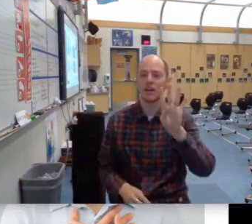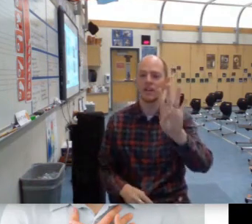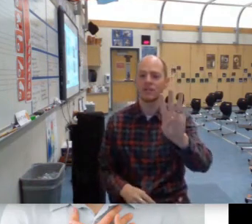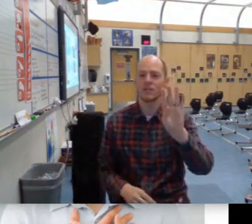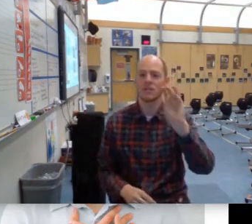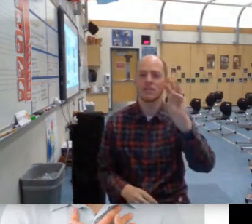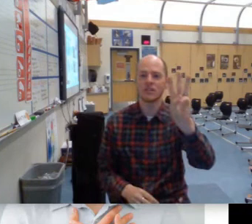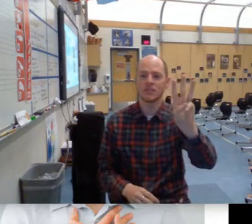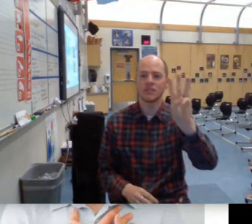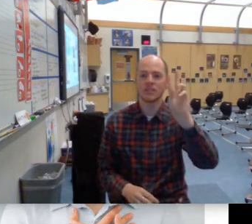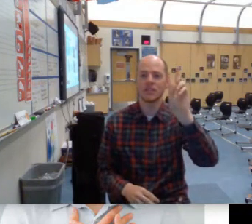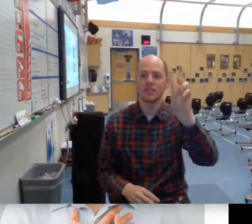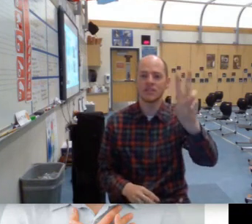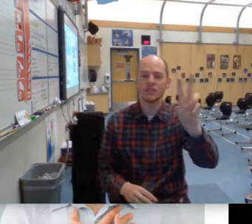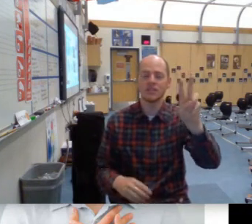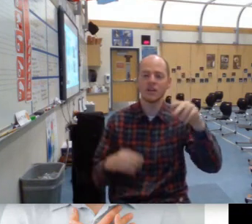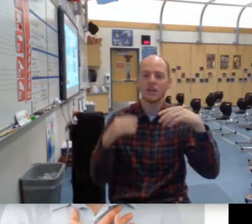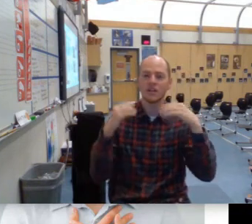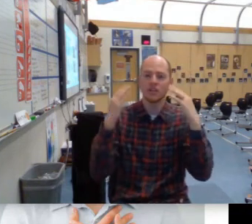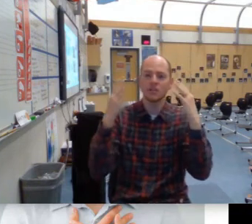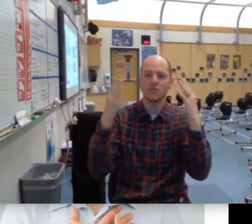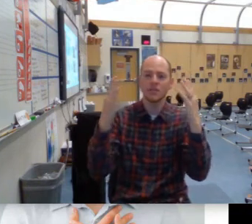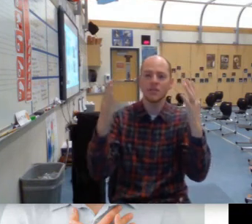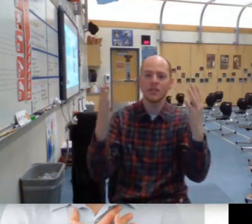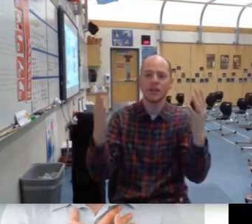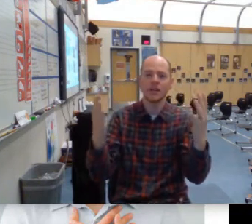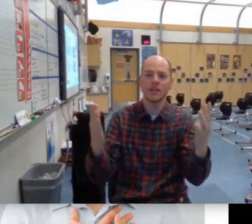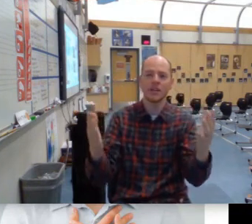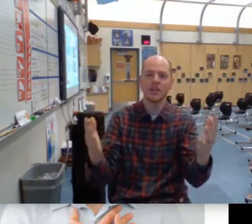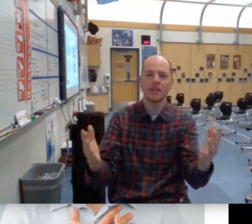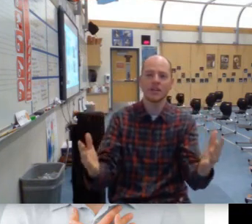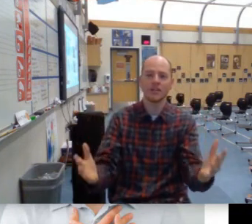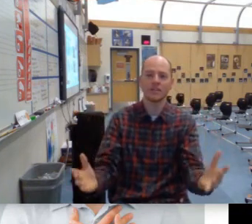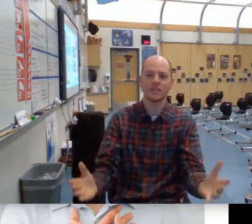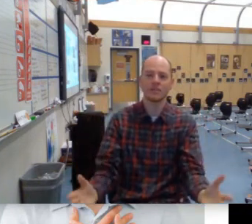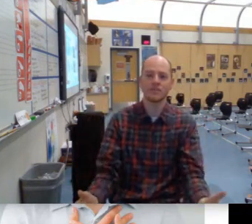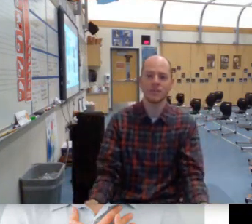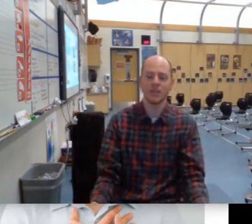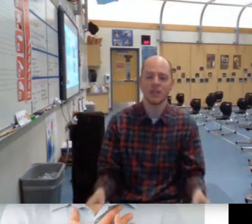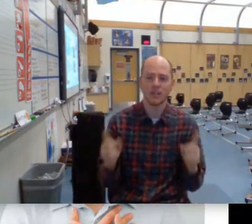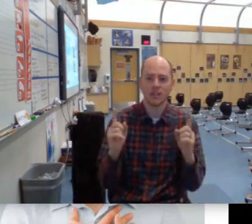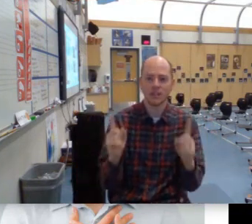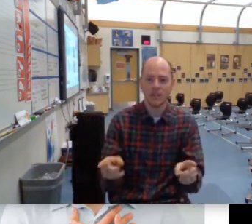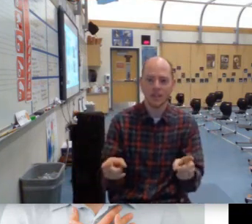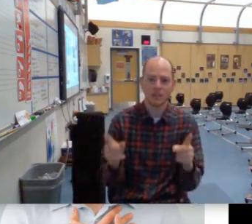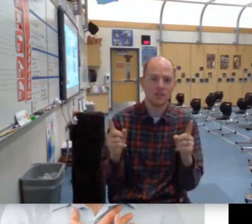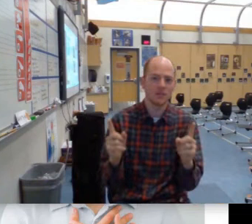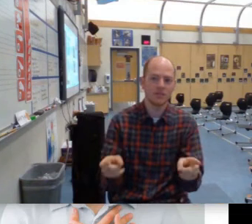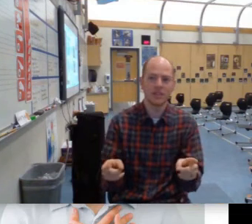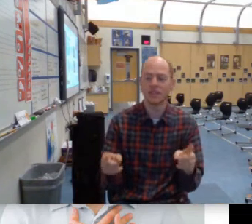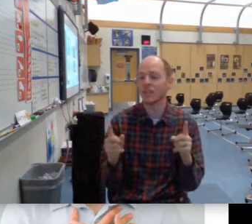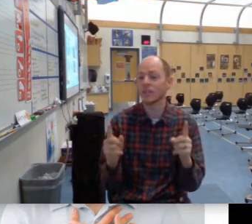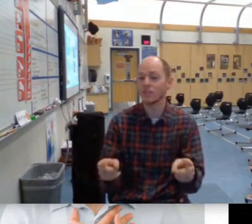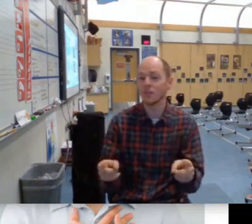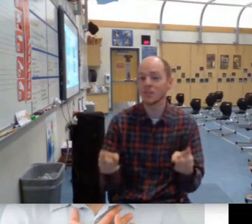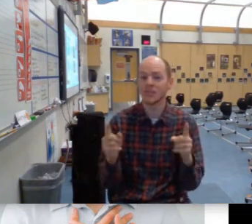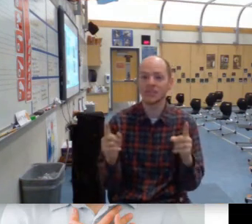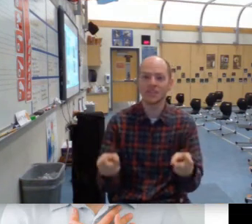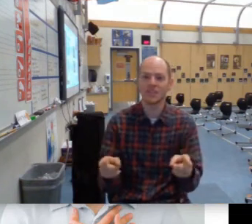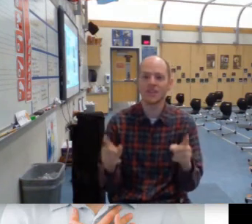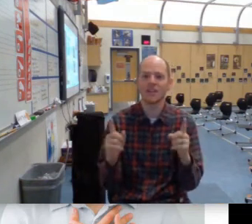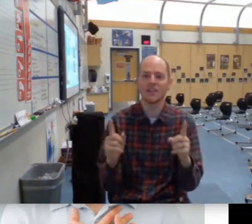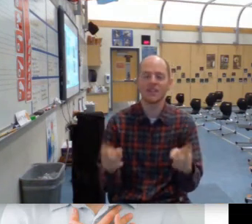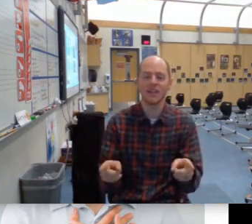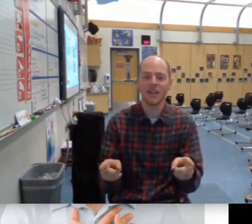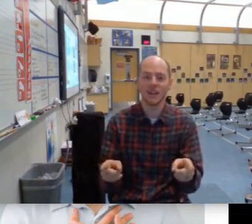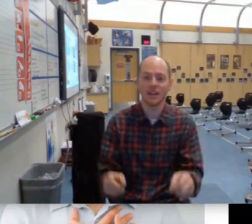like four, three, two, and you'll be there. Cause that's what friends are supposed